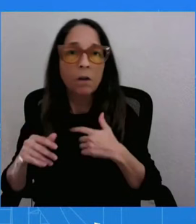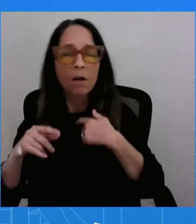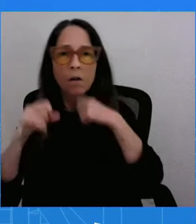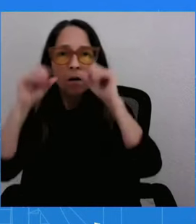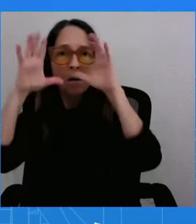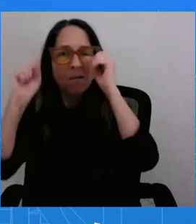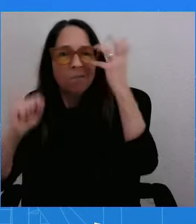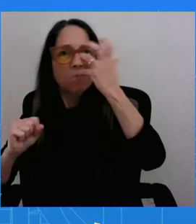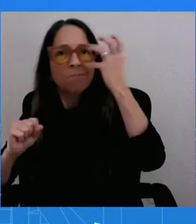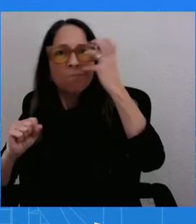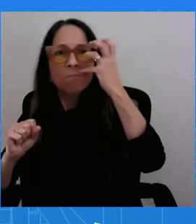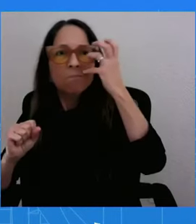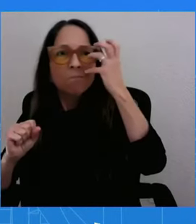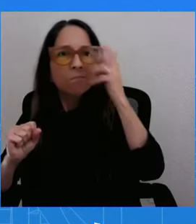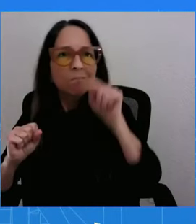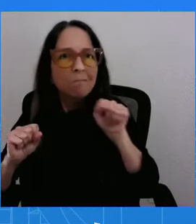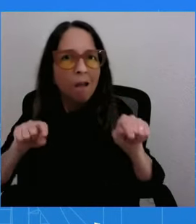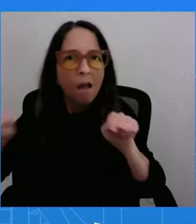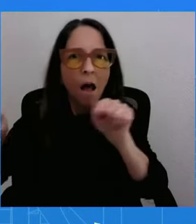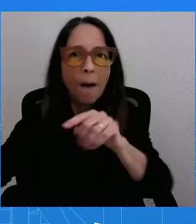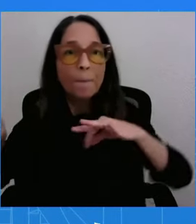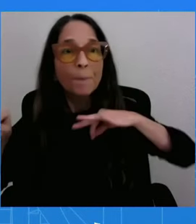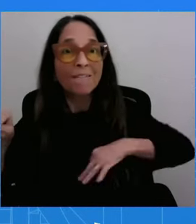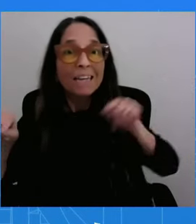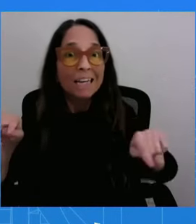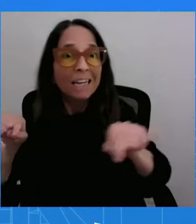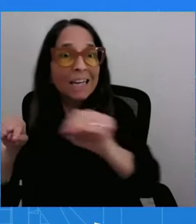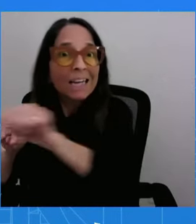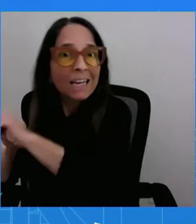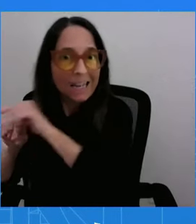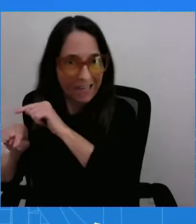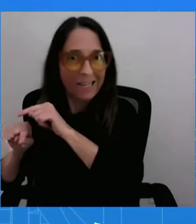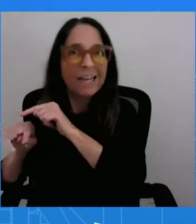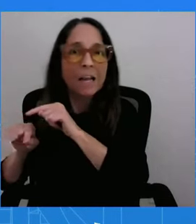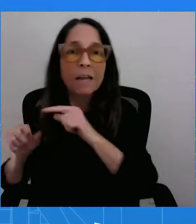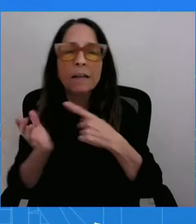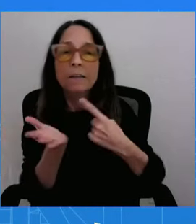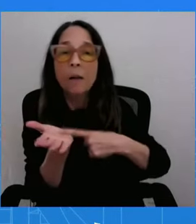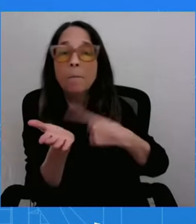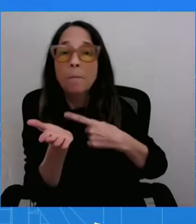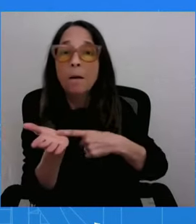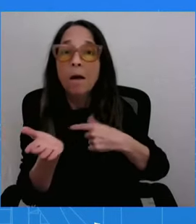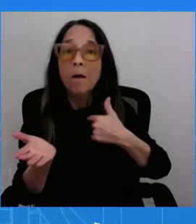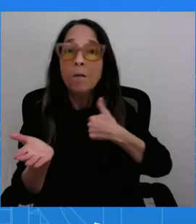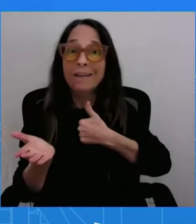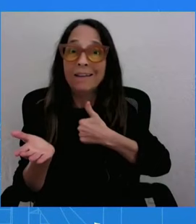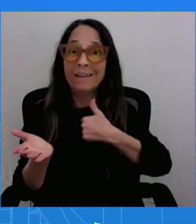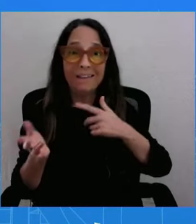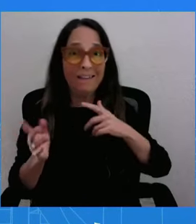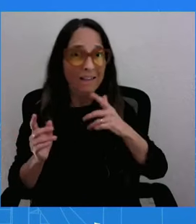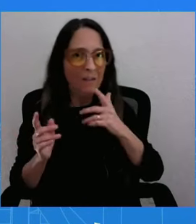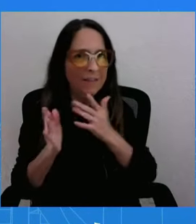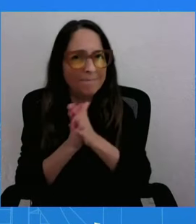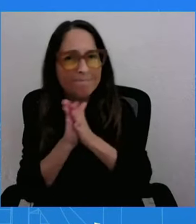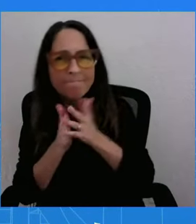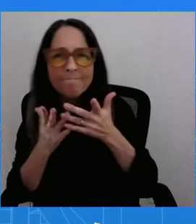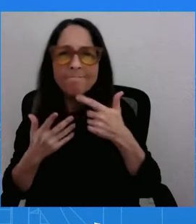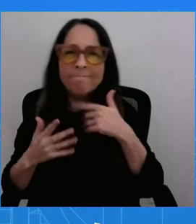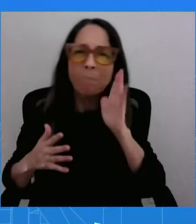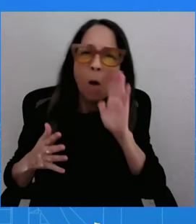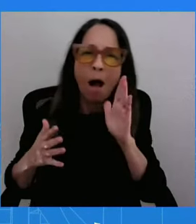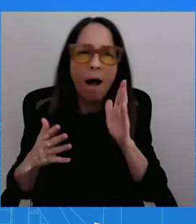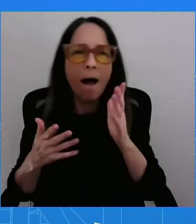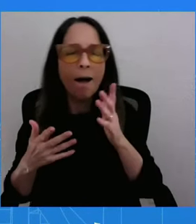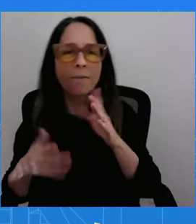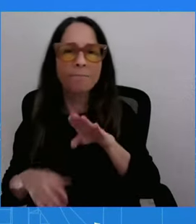And so have there been times when we've been stymied? Yes. Have there been times when we thought we were close and it turned out that we weren't as close as we thought? Absolutely. And you know